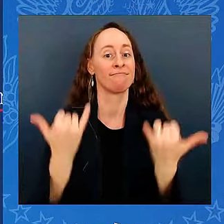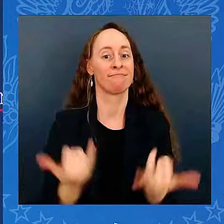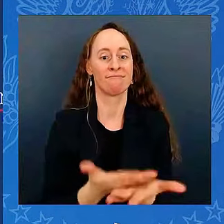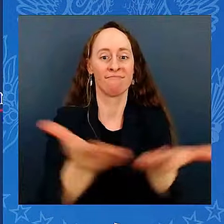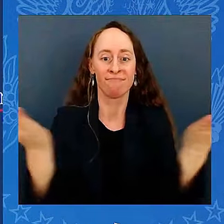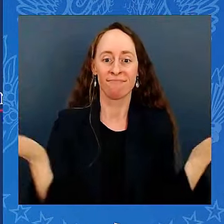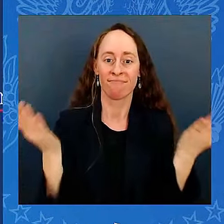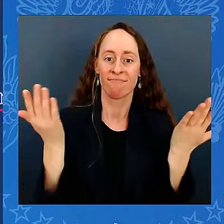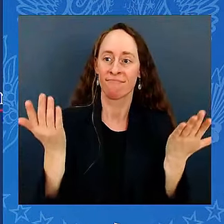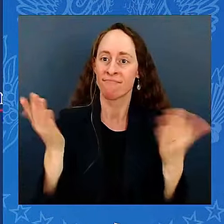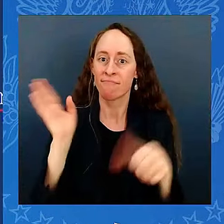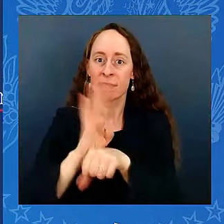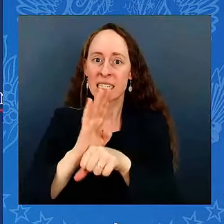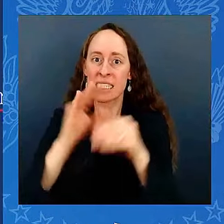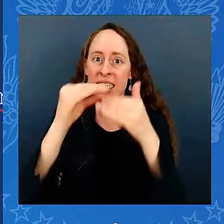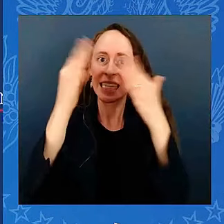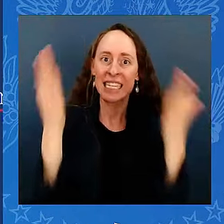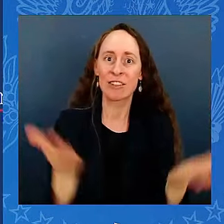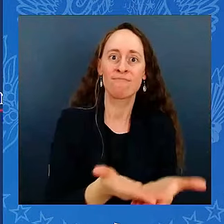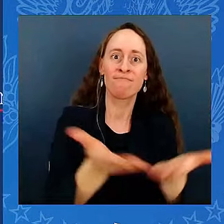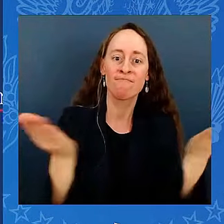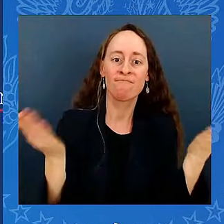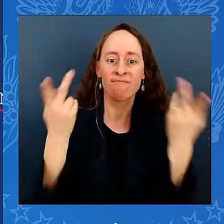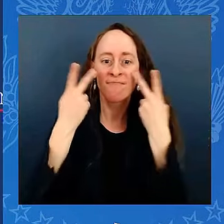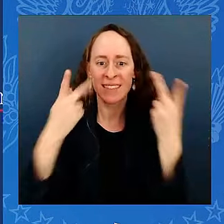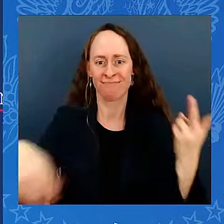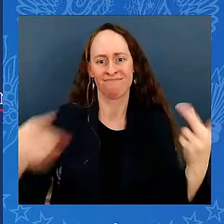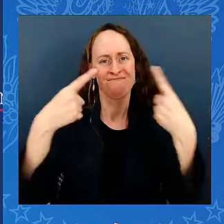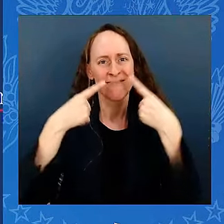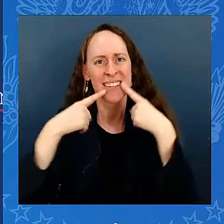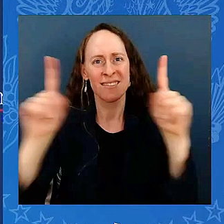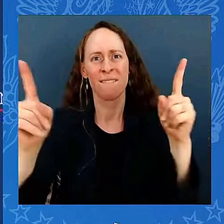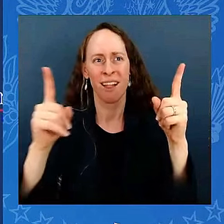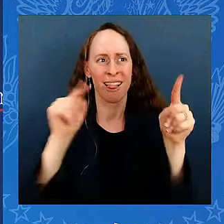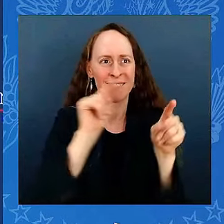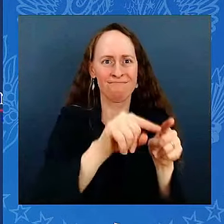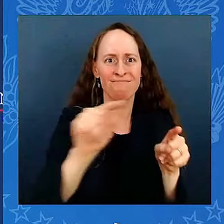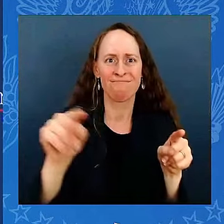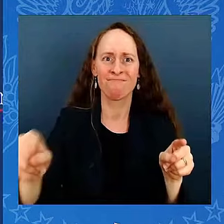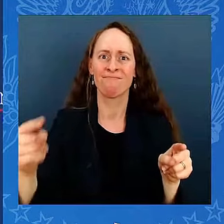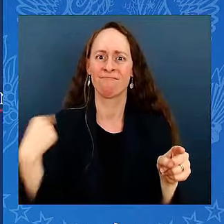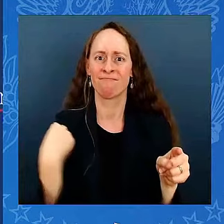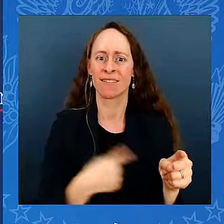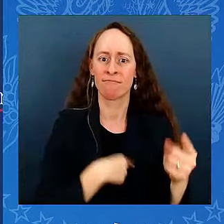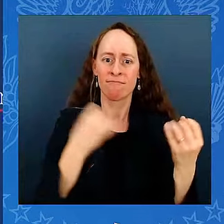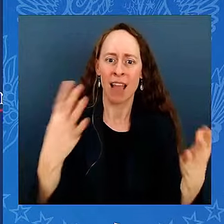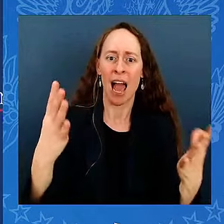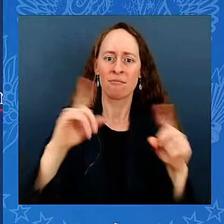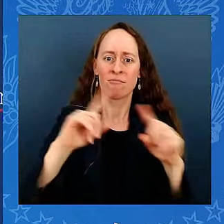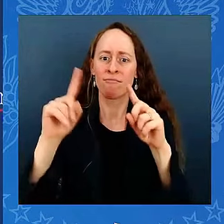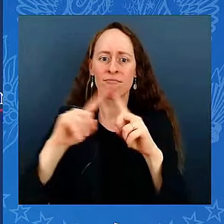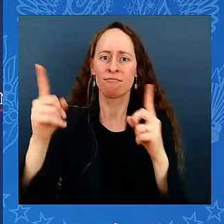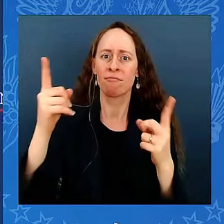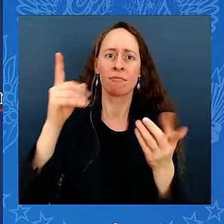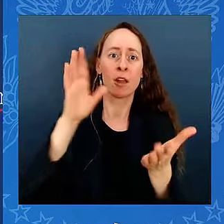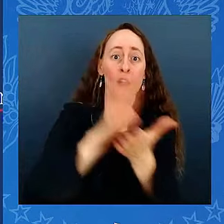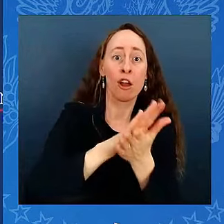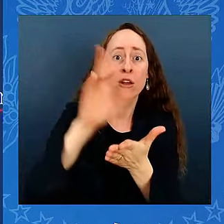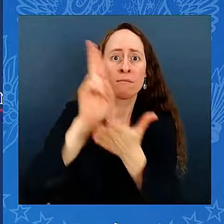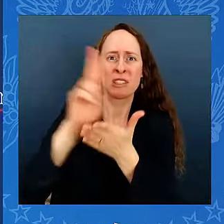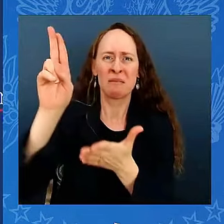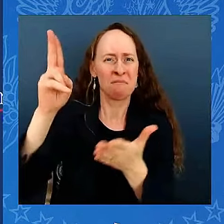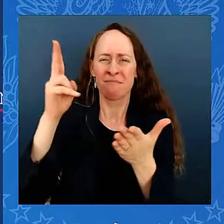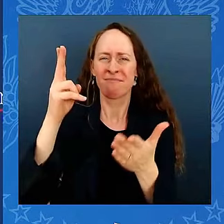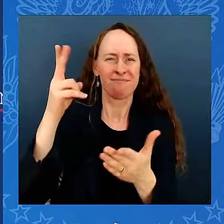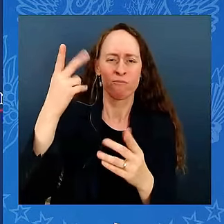we also know we have the best research universities in the world — the best in the world. We have the most dynamic